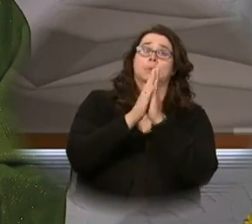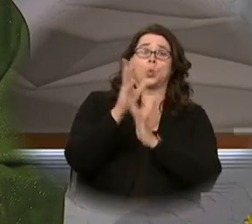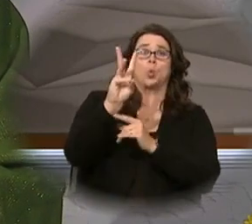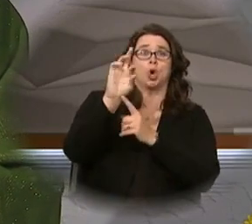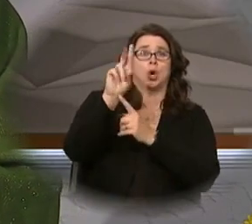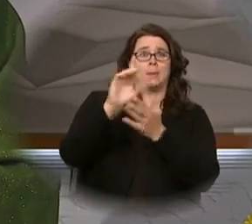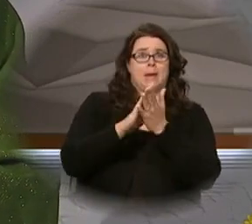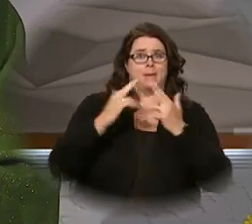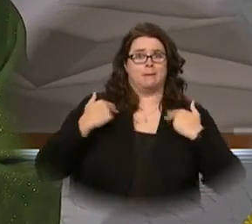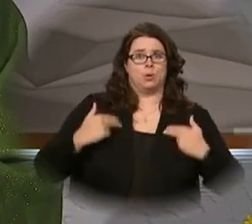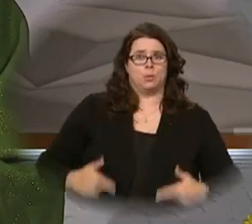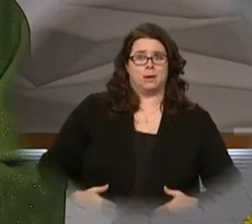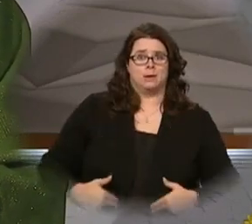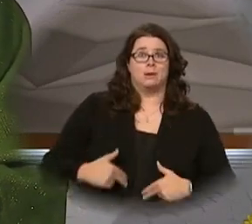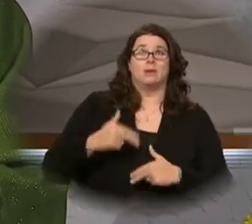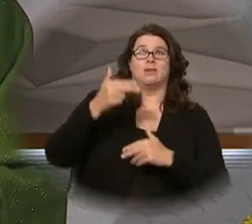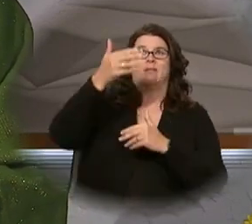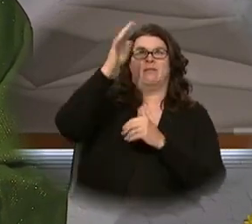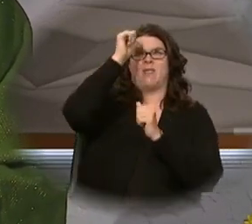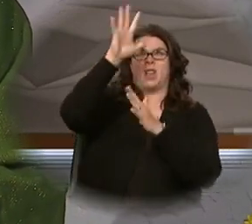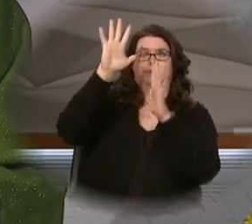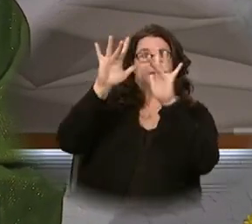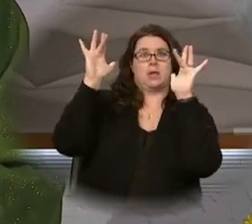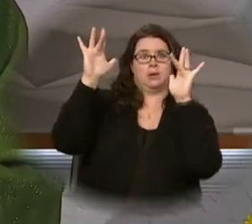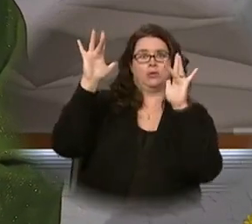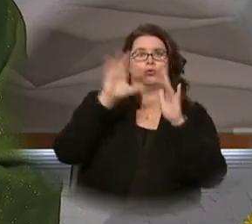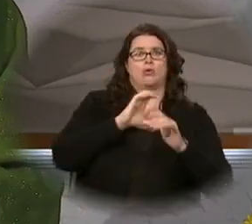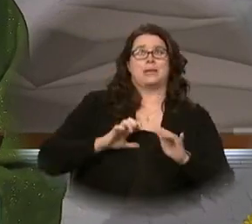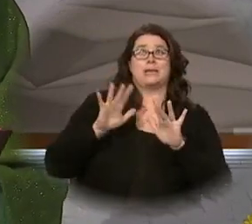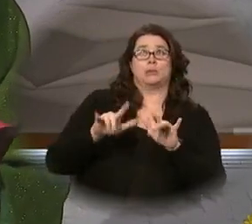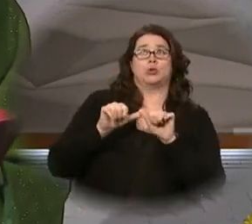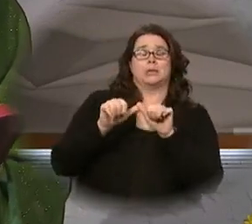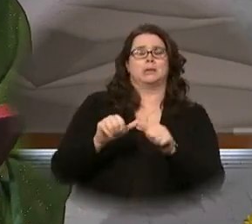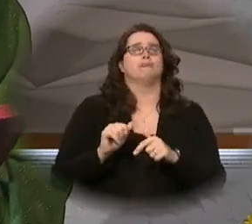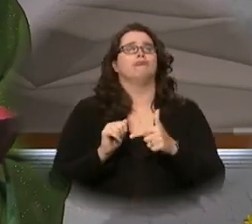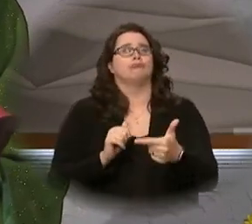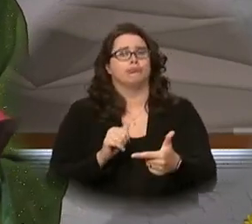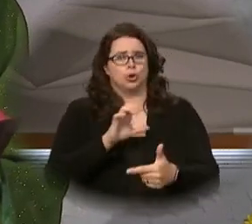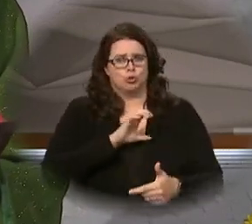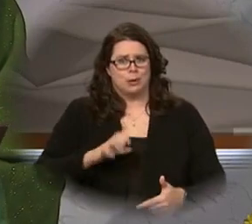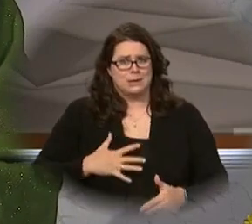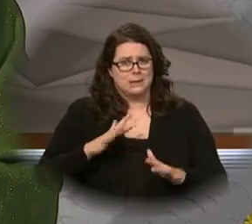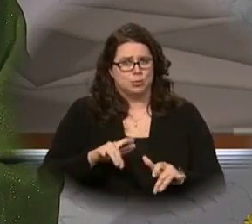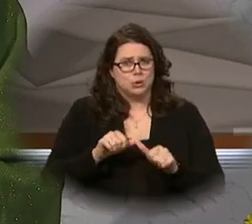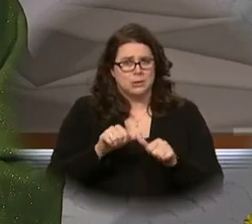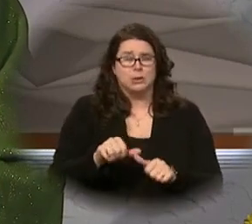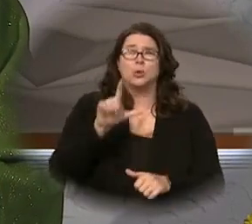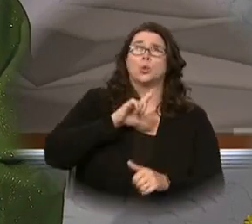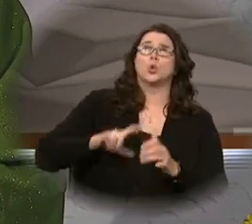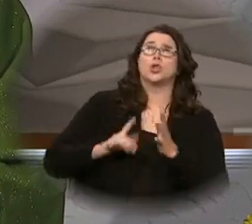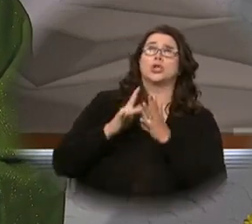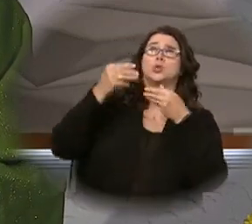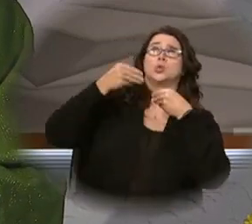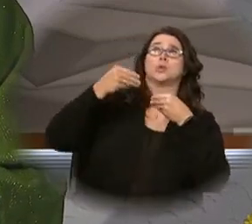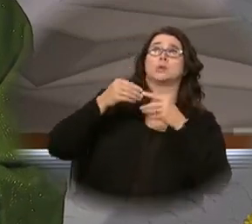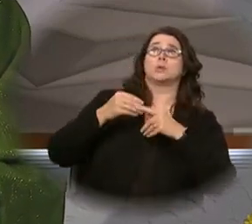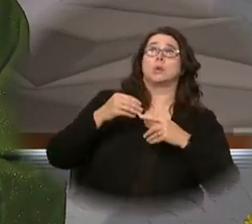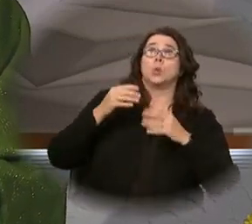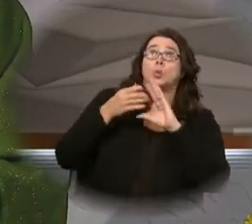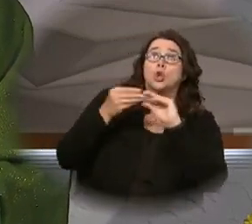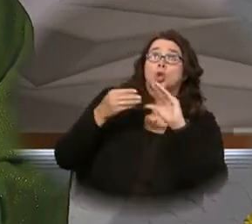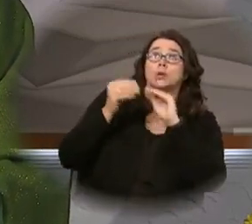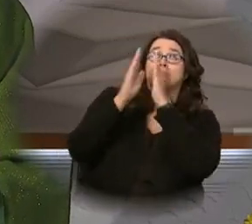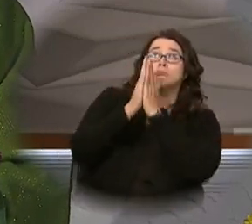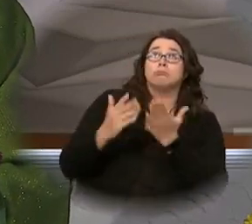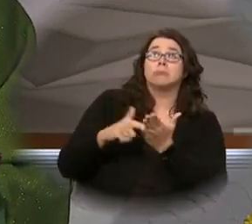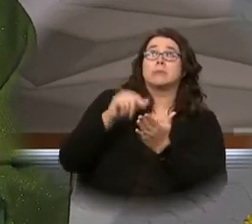and splendor of the Father Christ have mercy Christ have mercy Lord Jesus you nourish us in word and sacrament